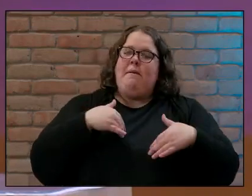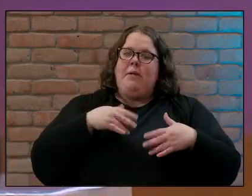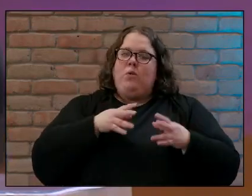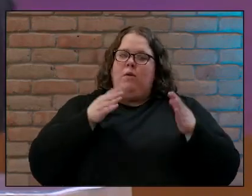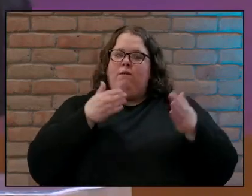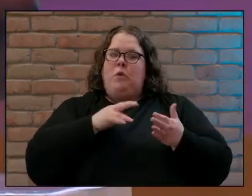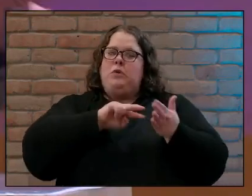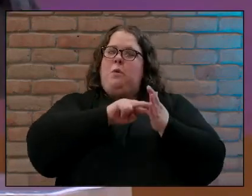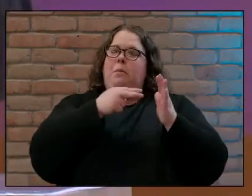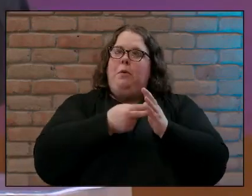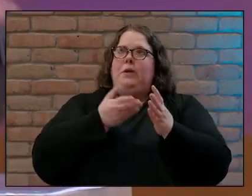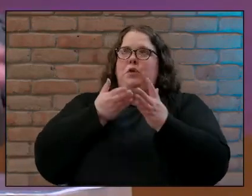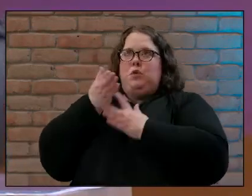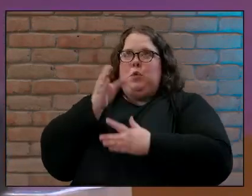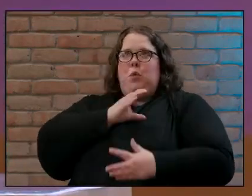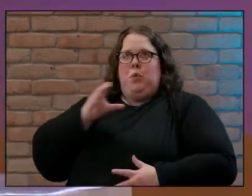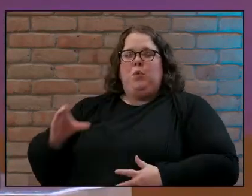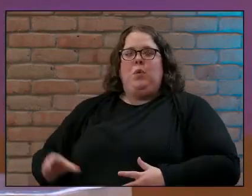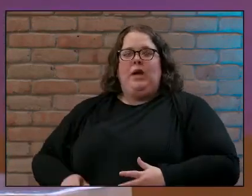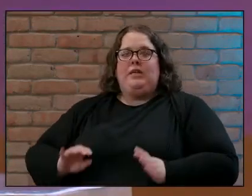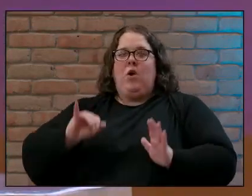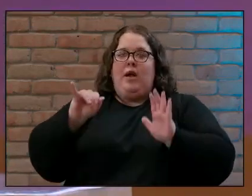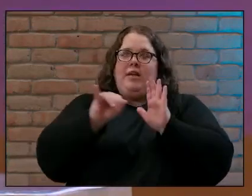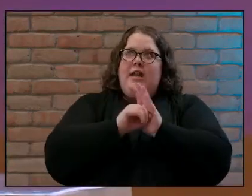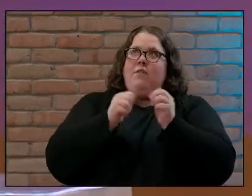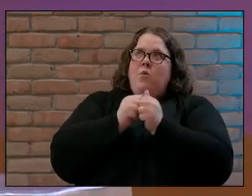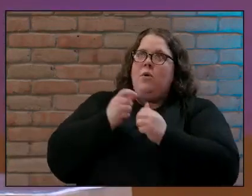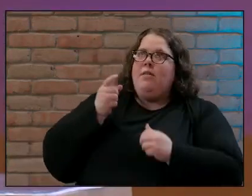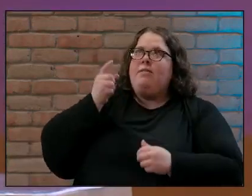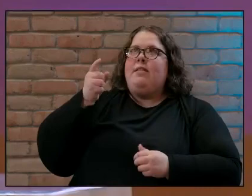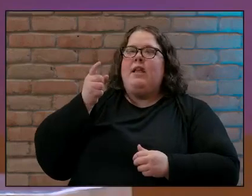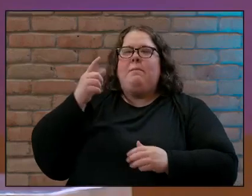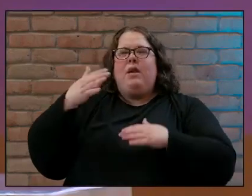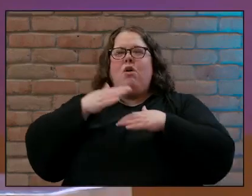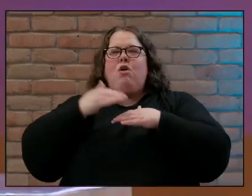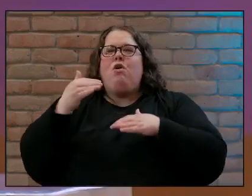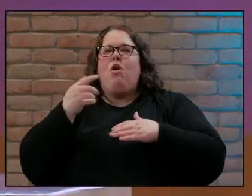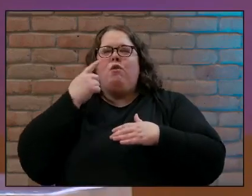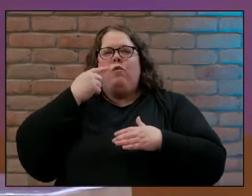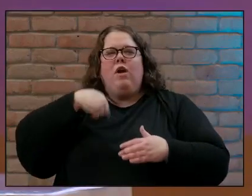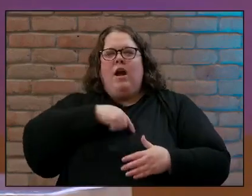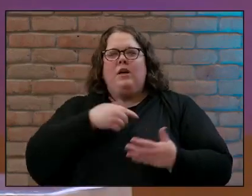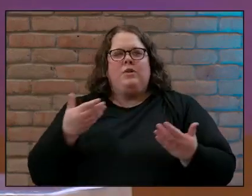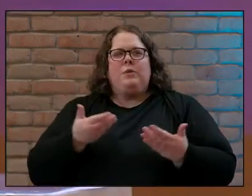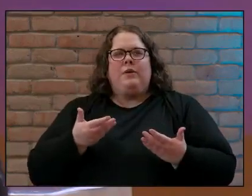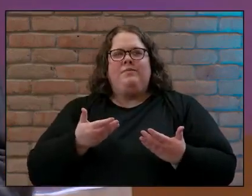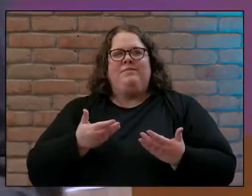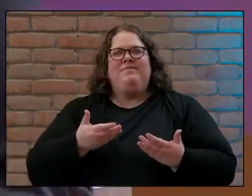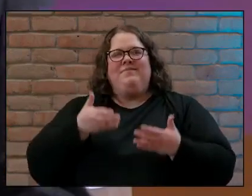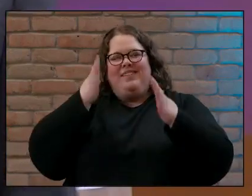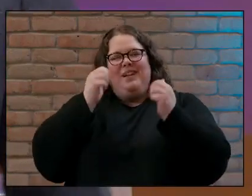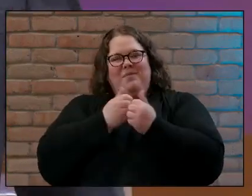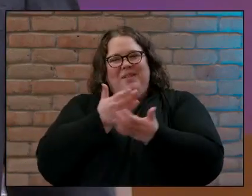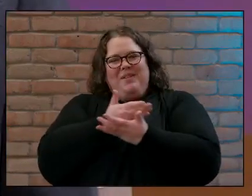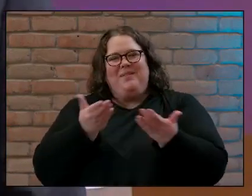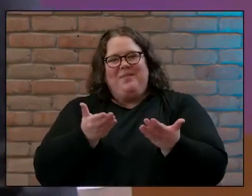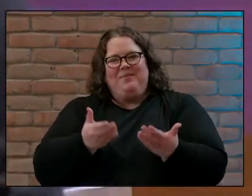having our identity locked and secure in him what is it that he's calling us to as we live out our purpose God be with you